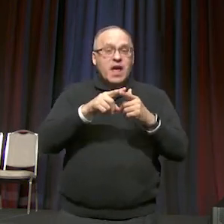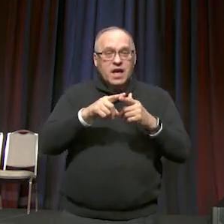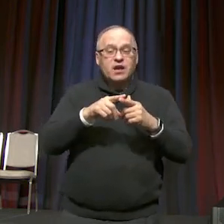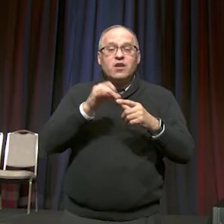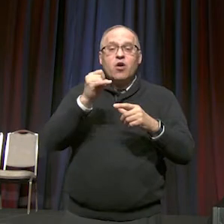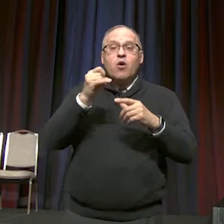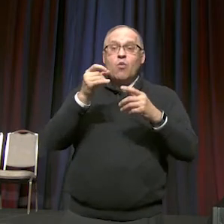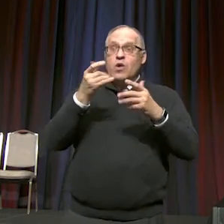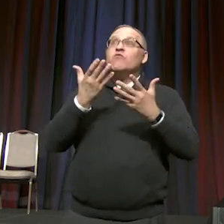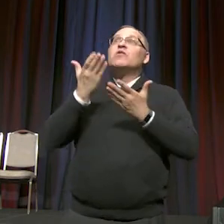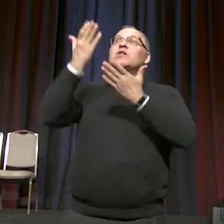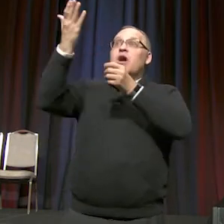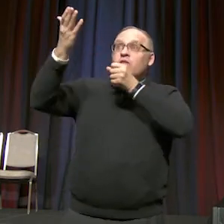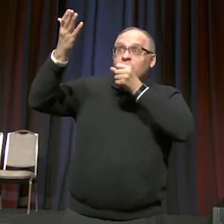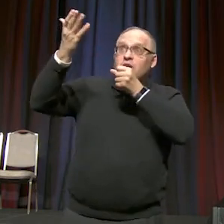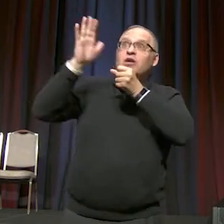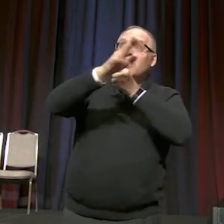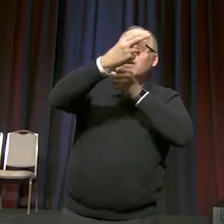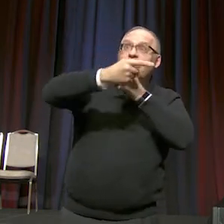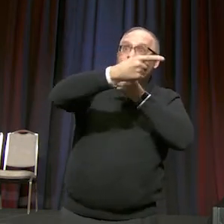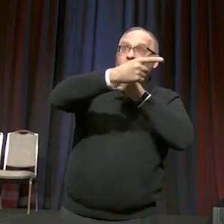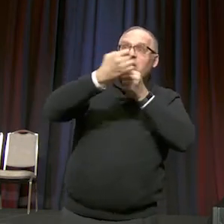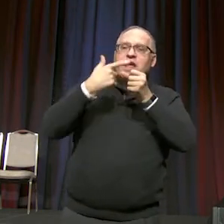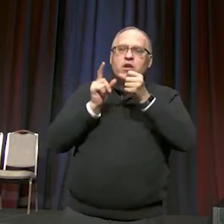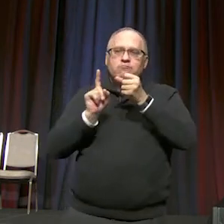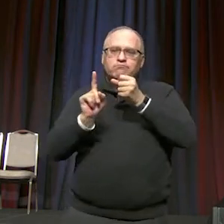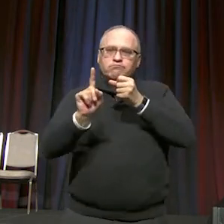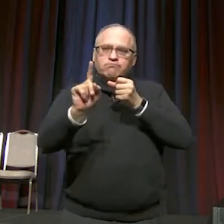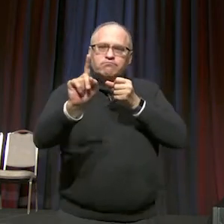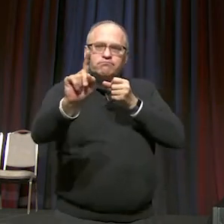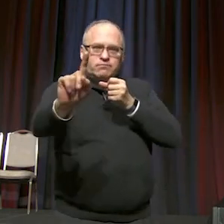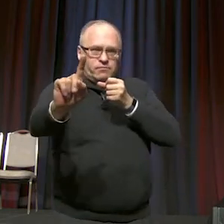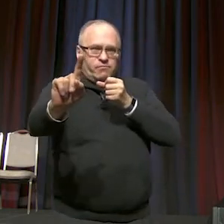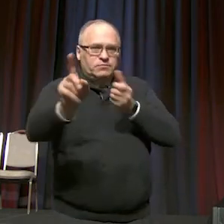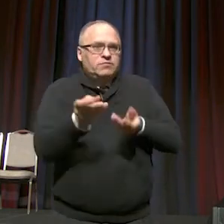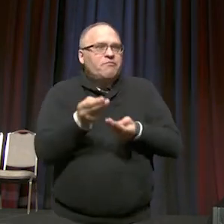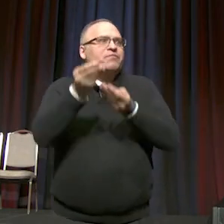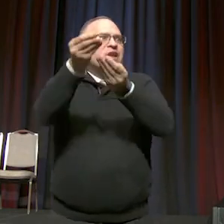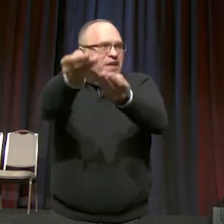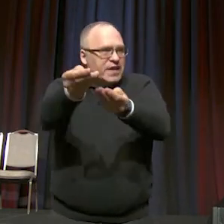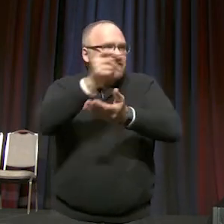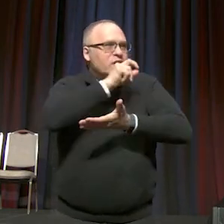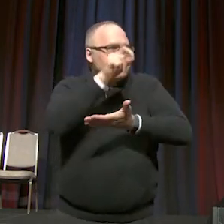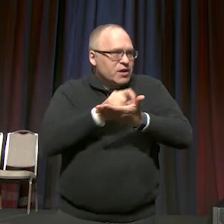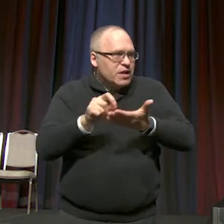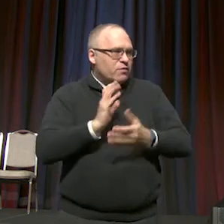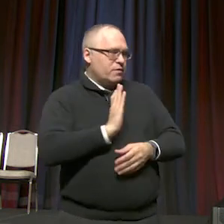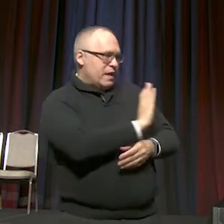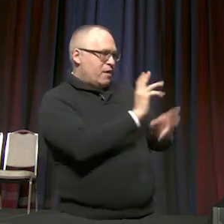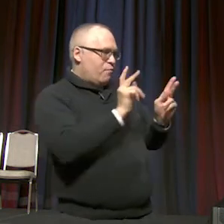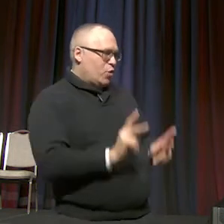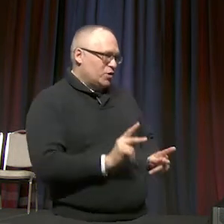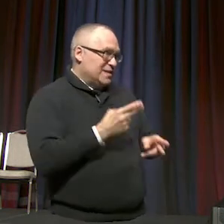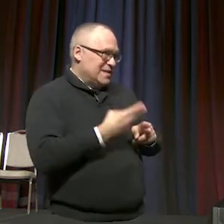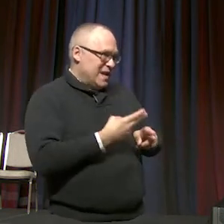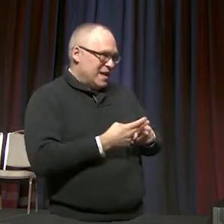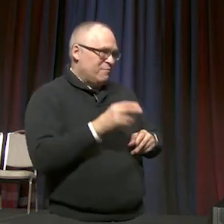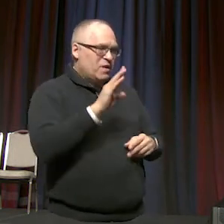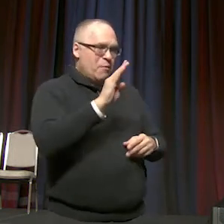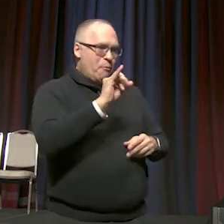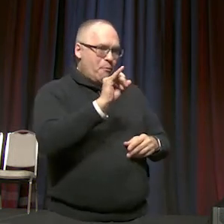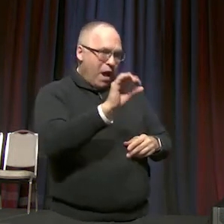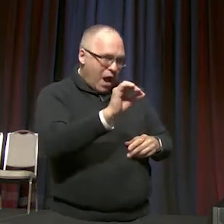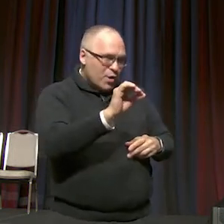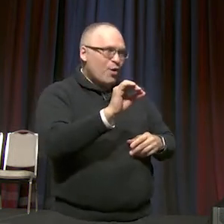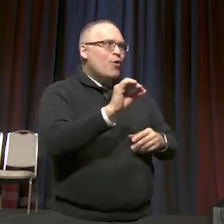hand to the Secretary or one of the Assistant Secretaries the biography, the conference from